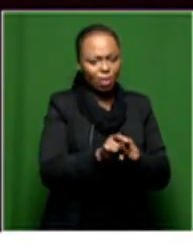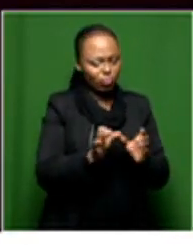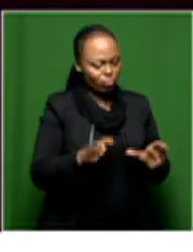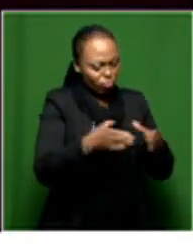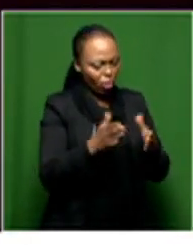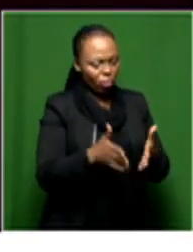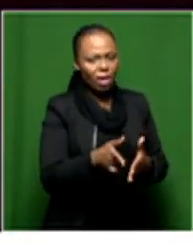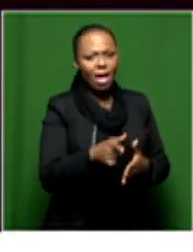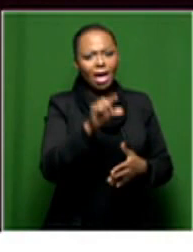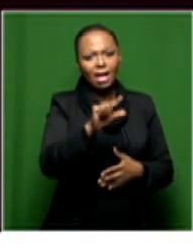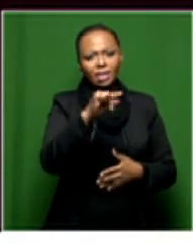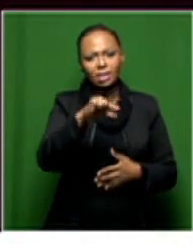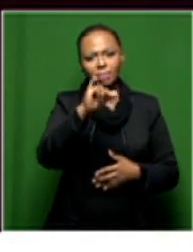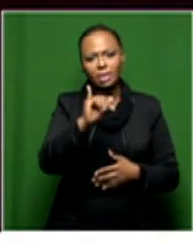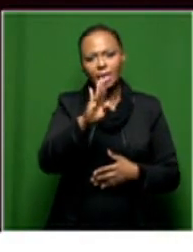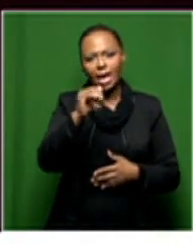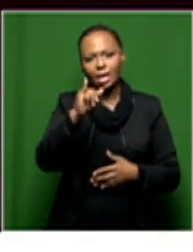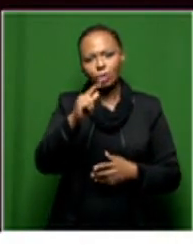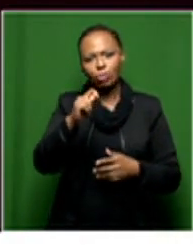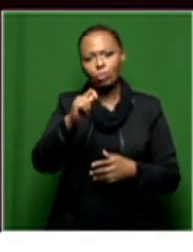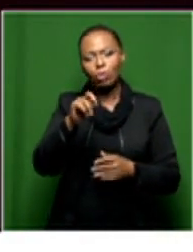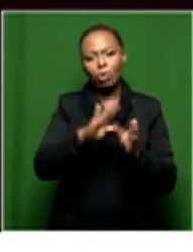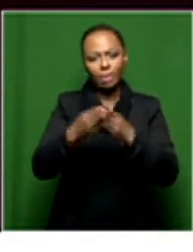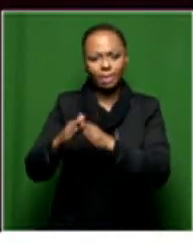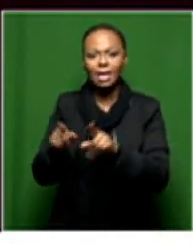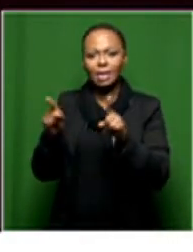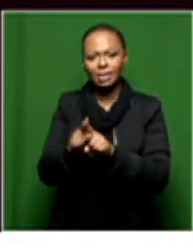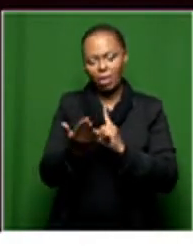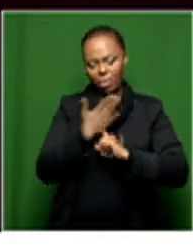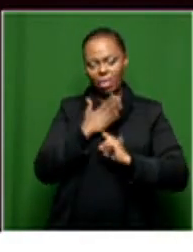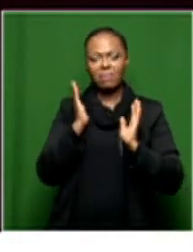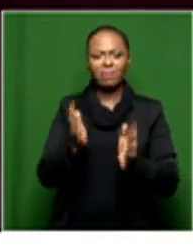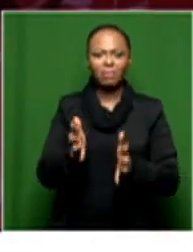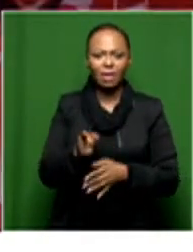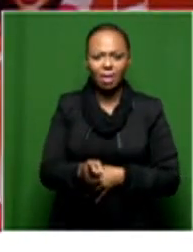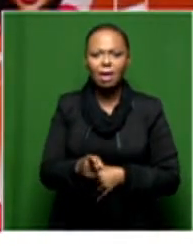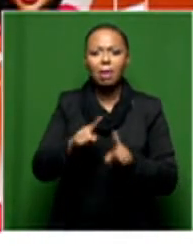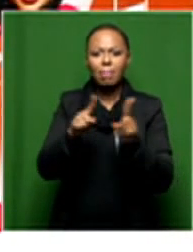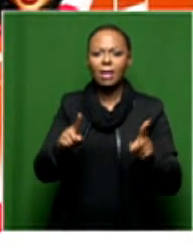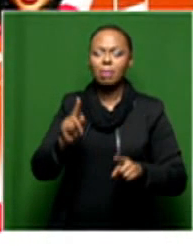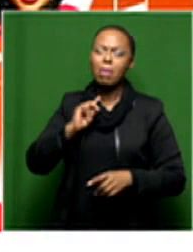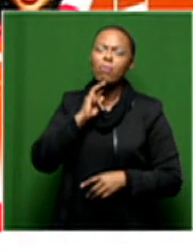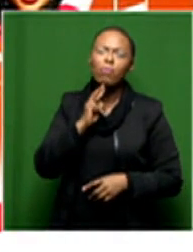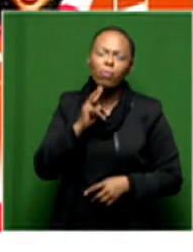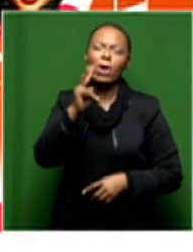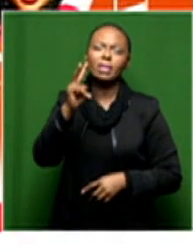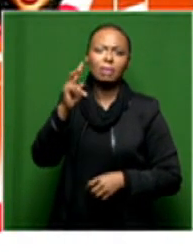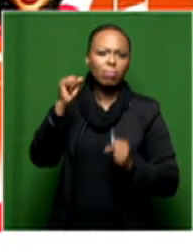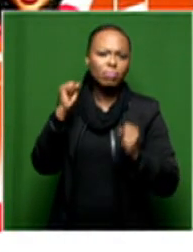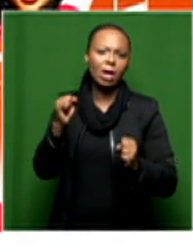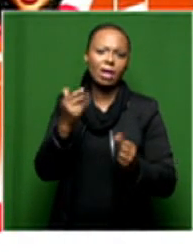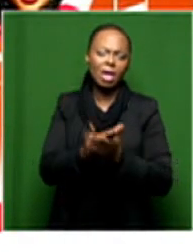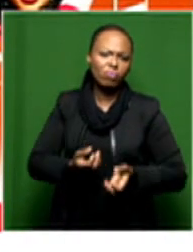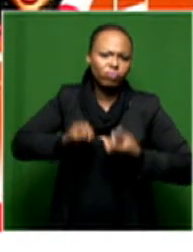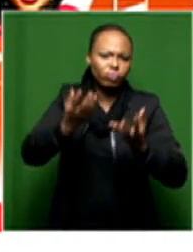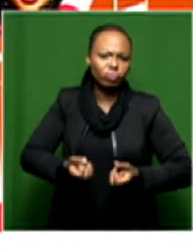LGBTIQ community, hence we are robing them in. They have also a powerful voice and standpoint to state their views.